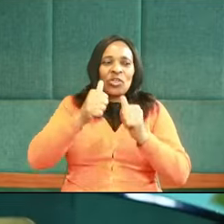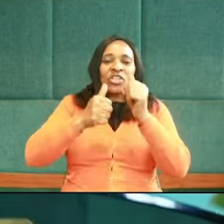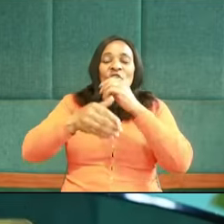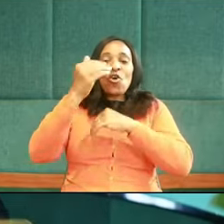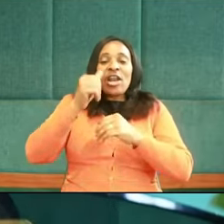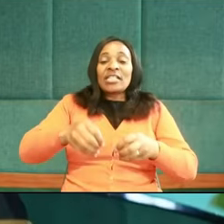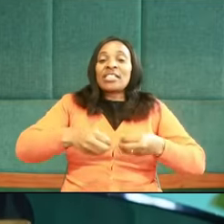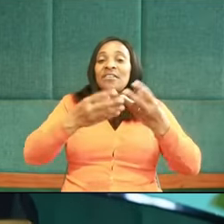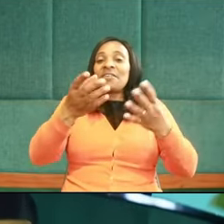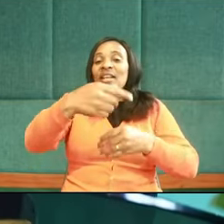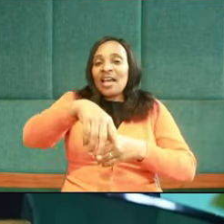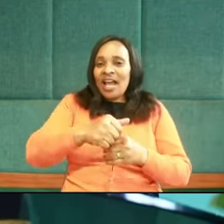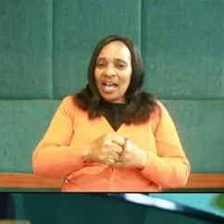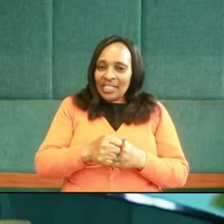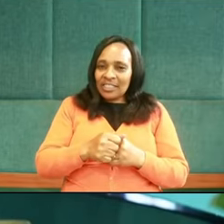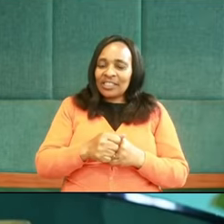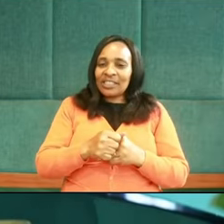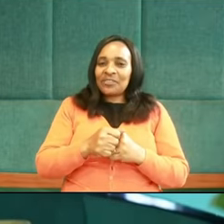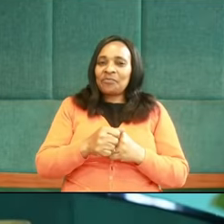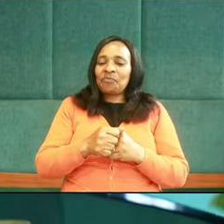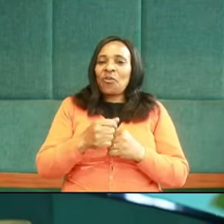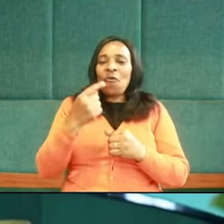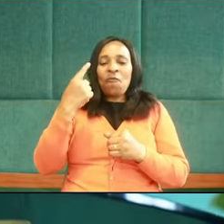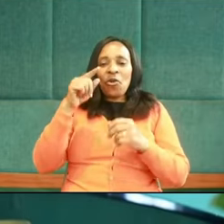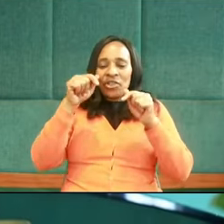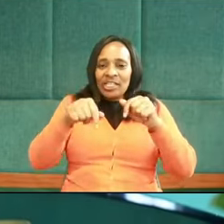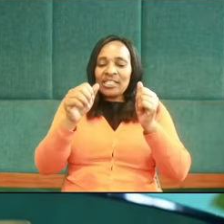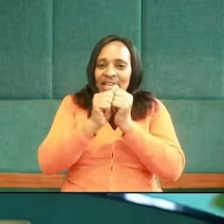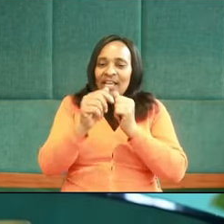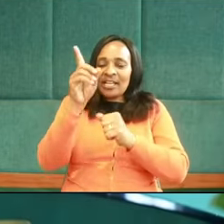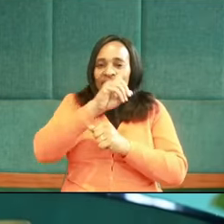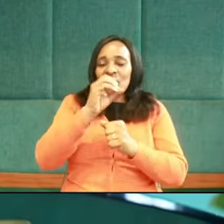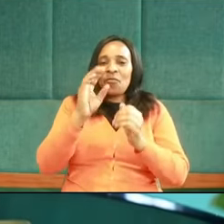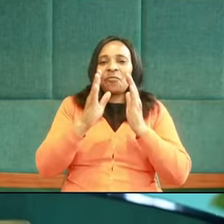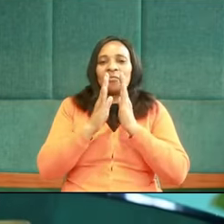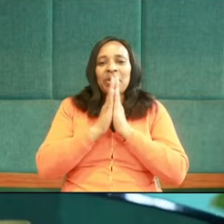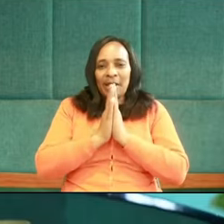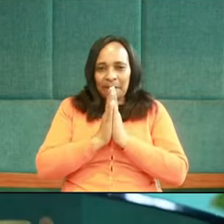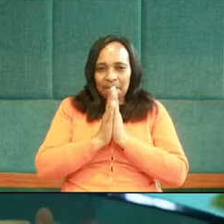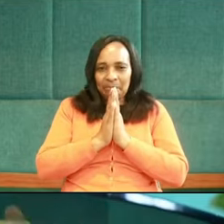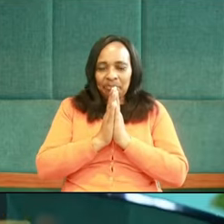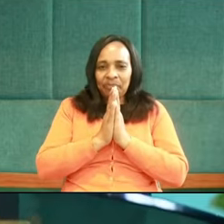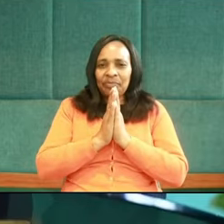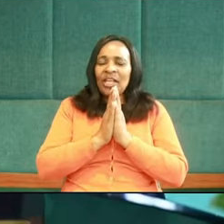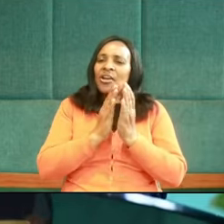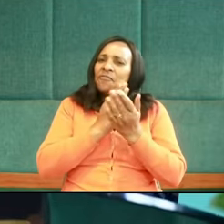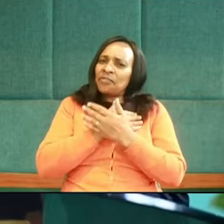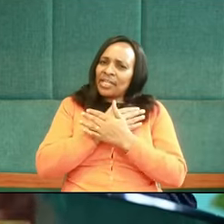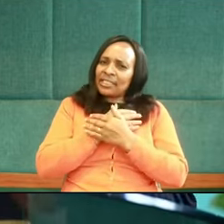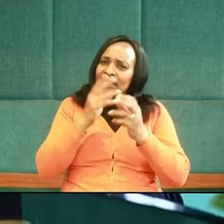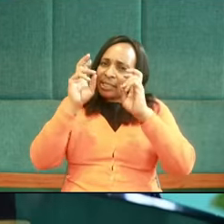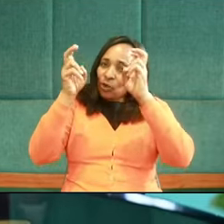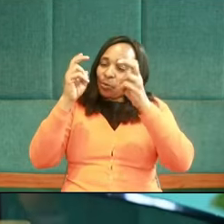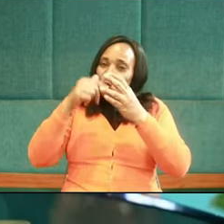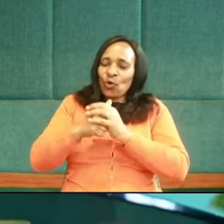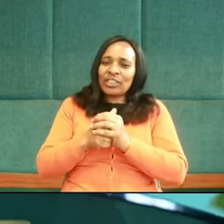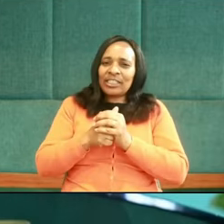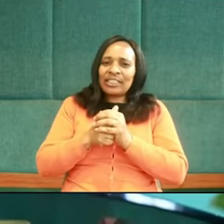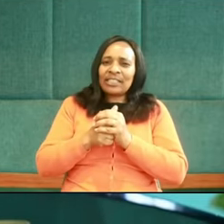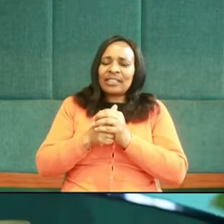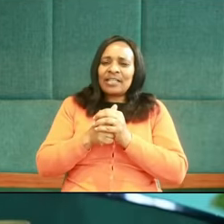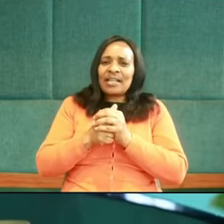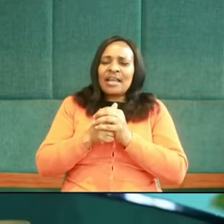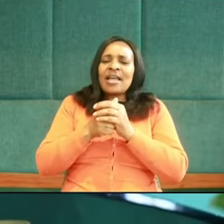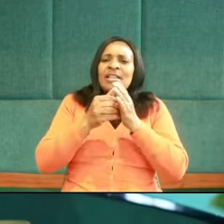bestowed on us so freely. Friends, the 10 days of prayer theme has been priorities